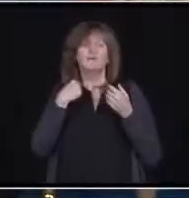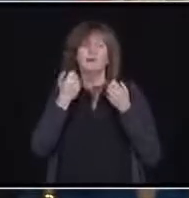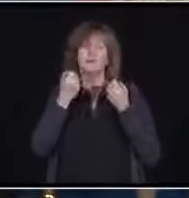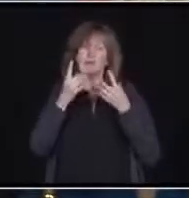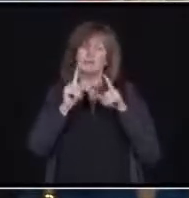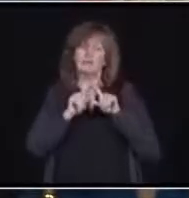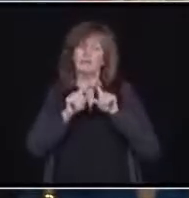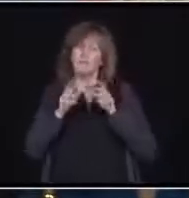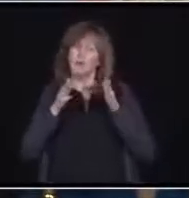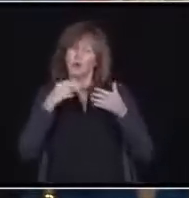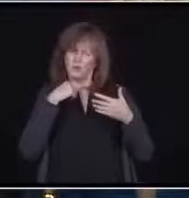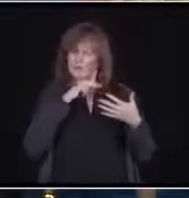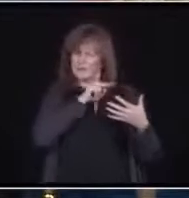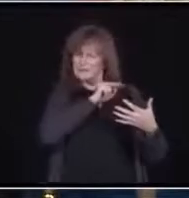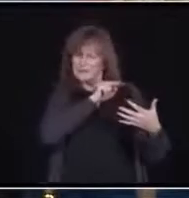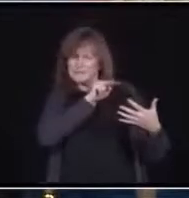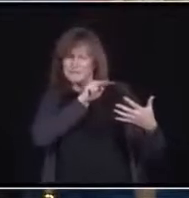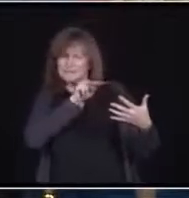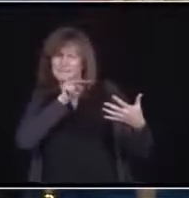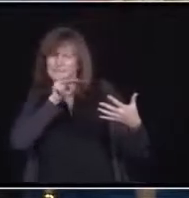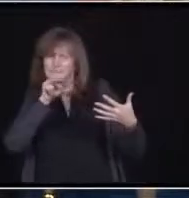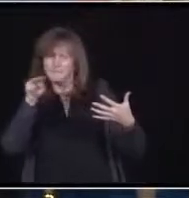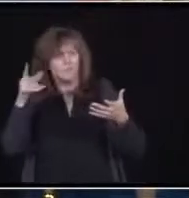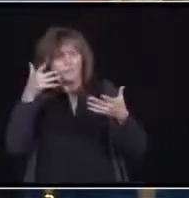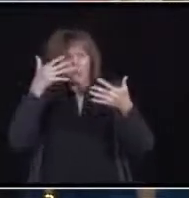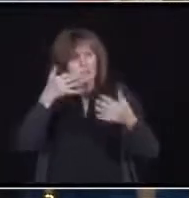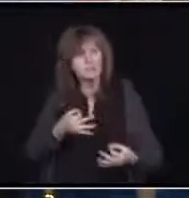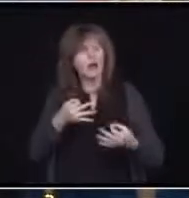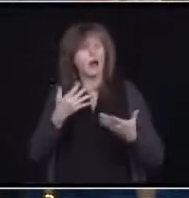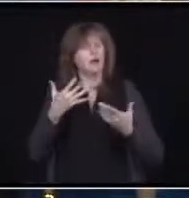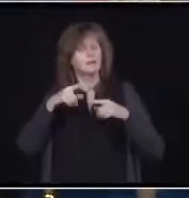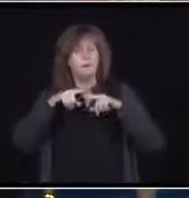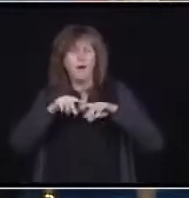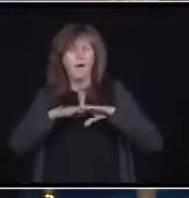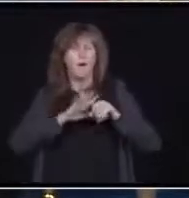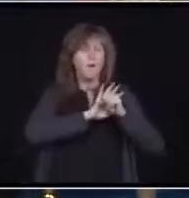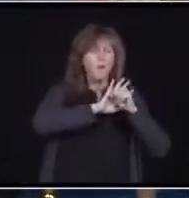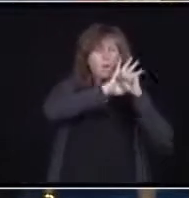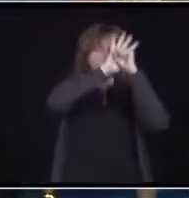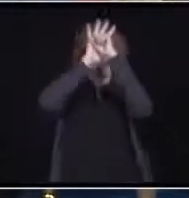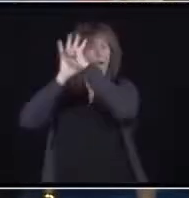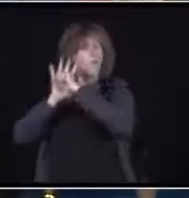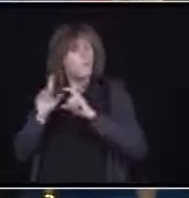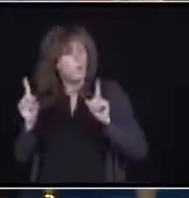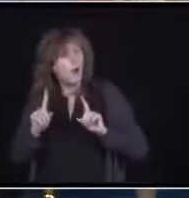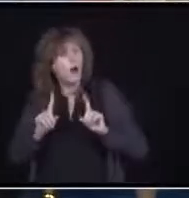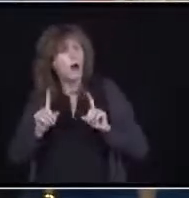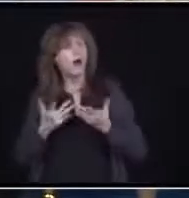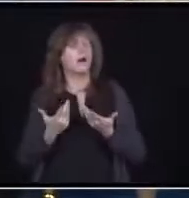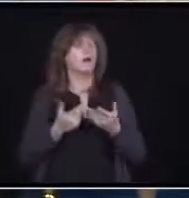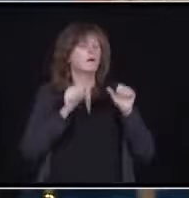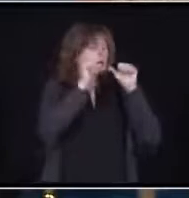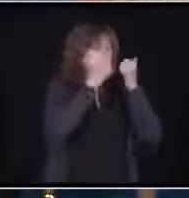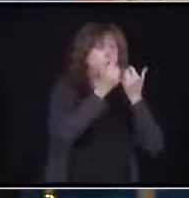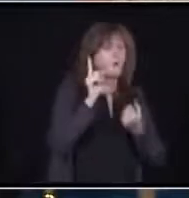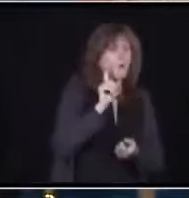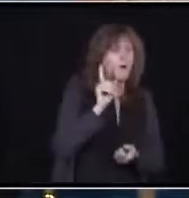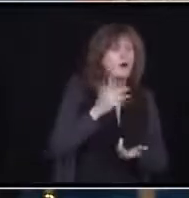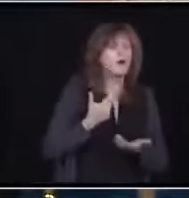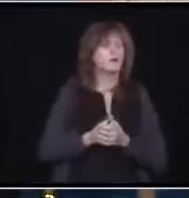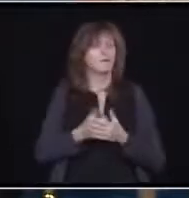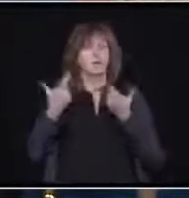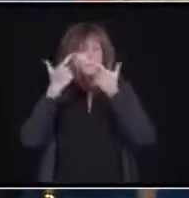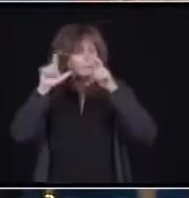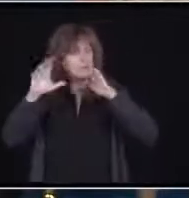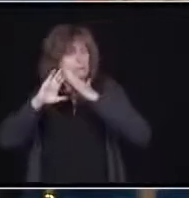because each one has dependency on what the region or area we're looking at. And if you're looking at a large dense urban centre, some make more